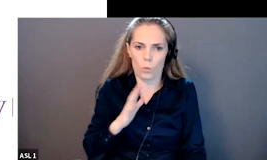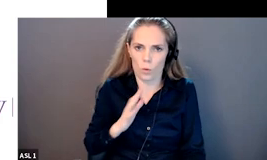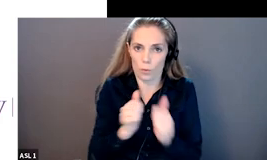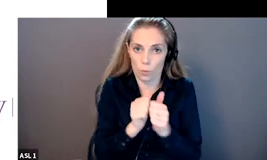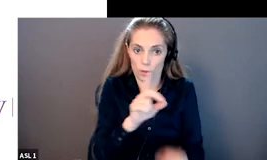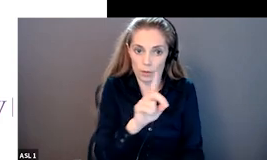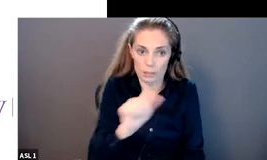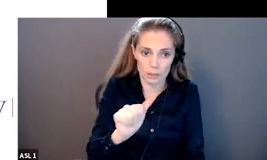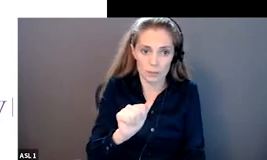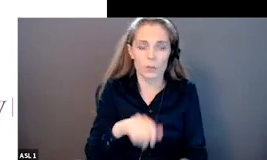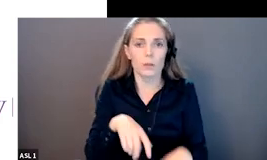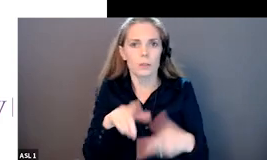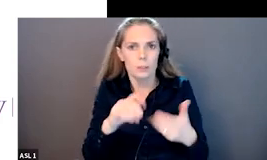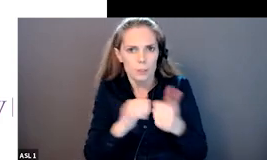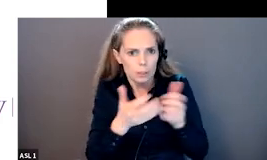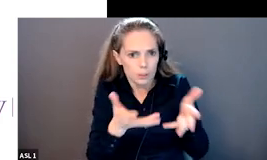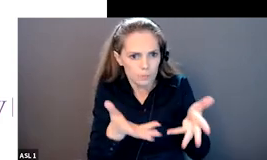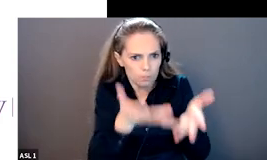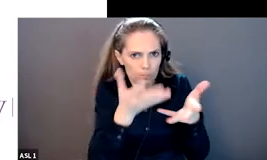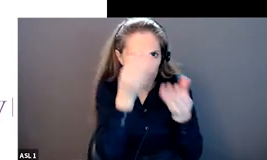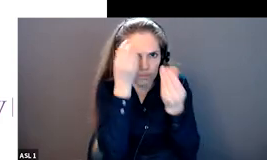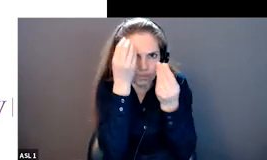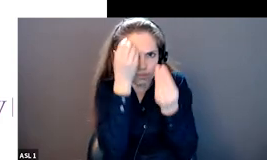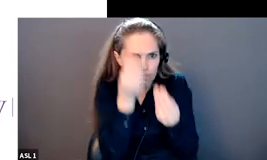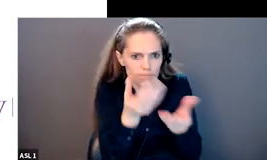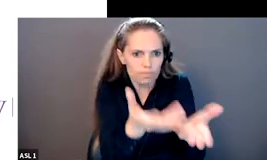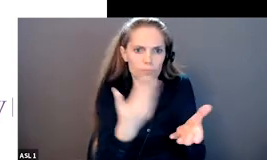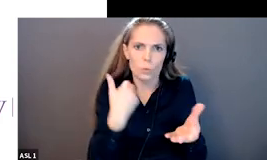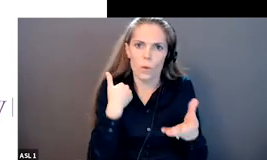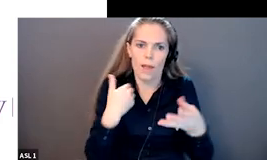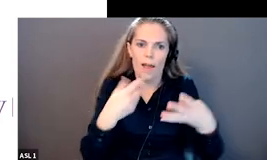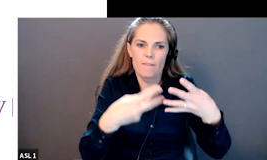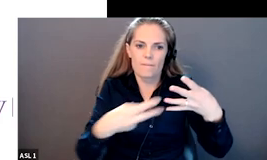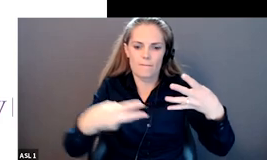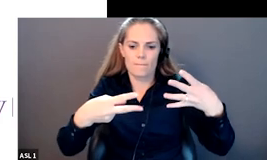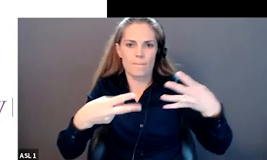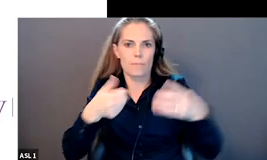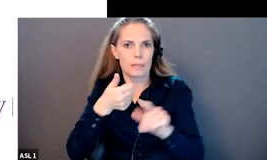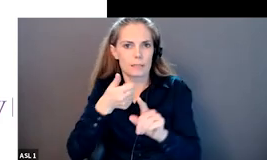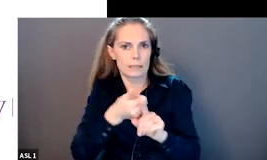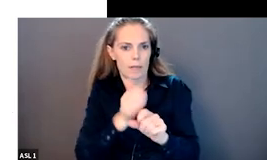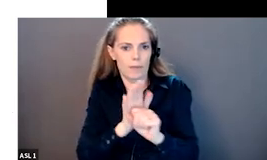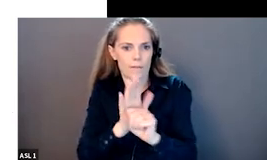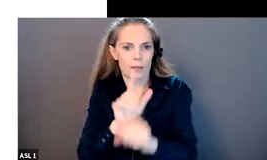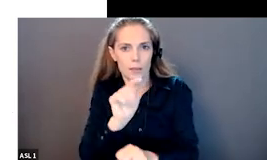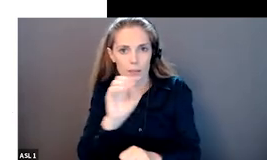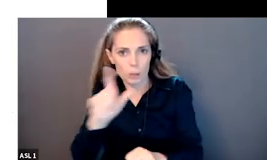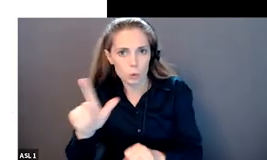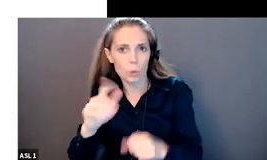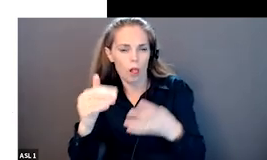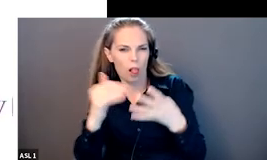briefs and then we'll spend a little bit of time to tell you where we plan to go from here next slide please